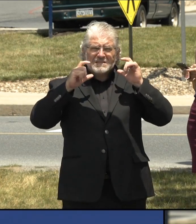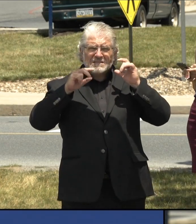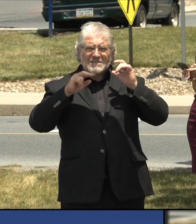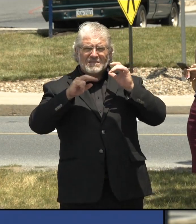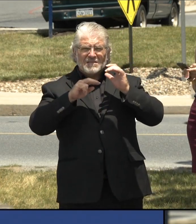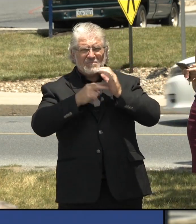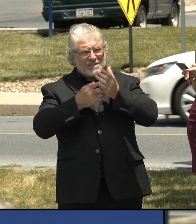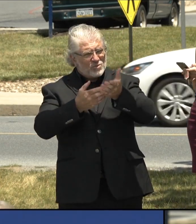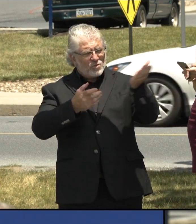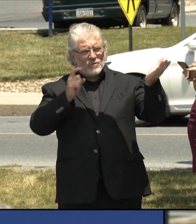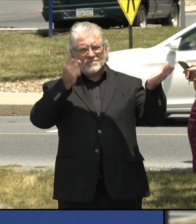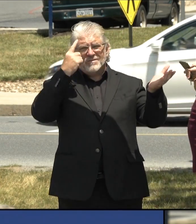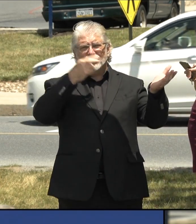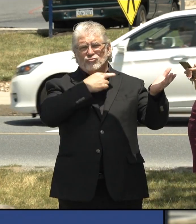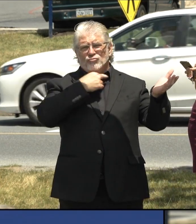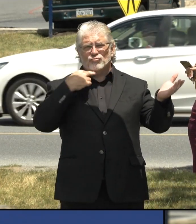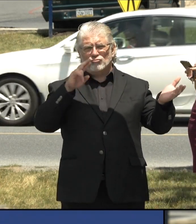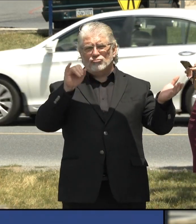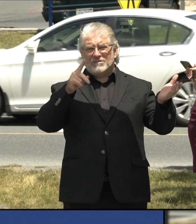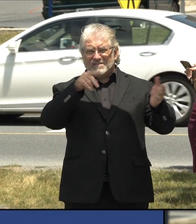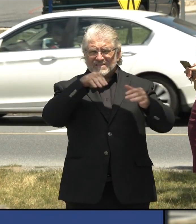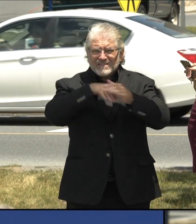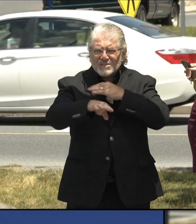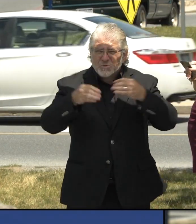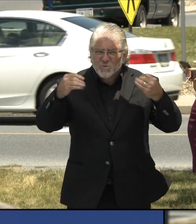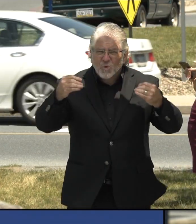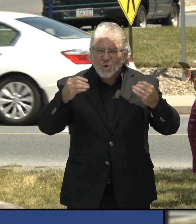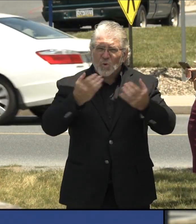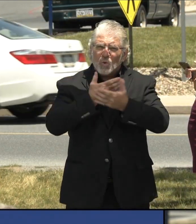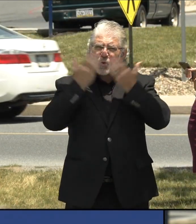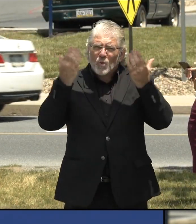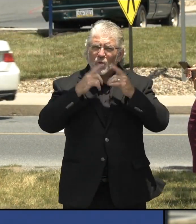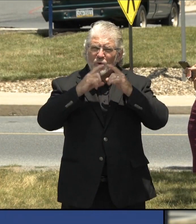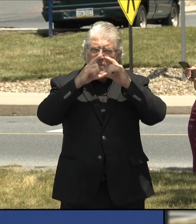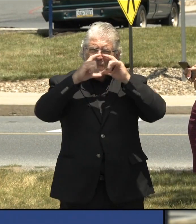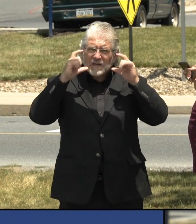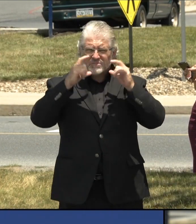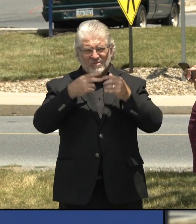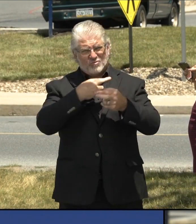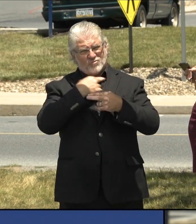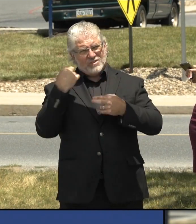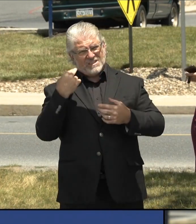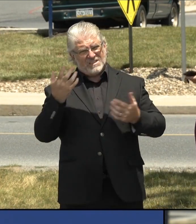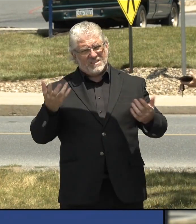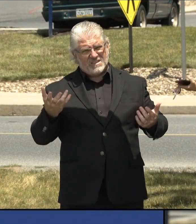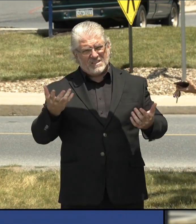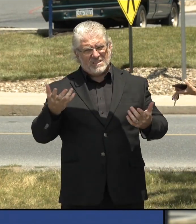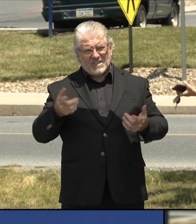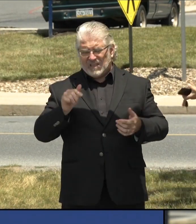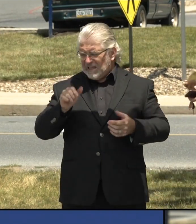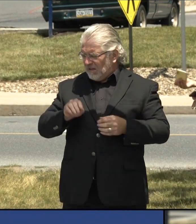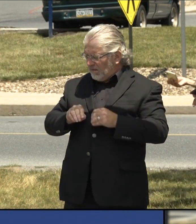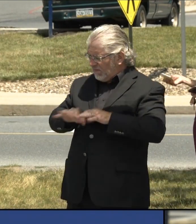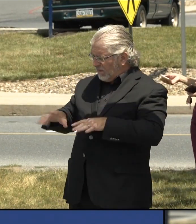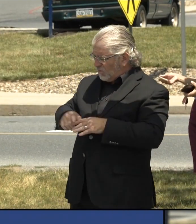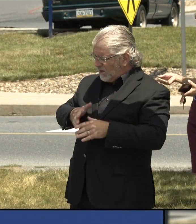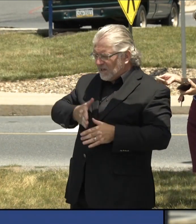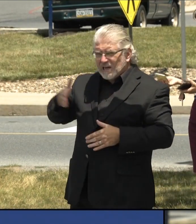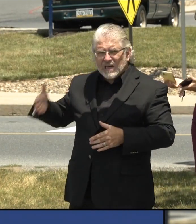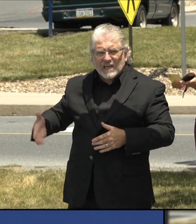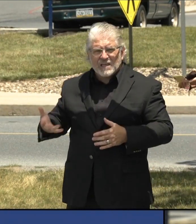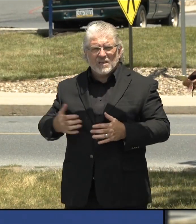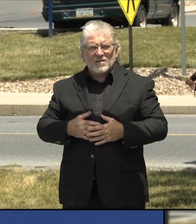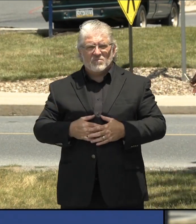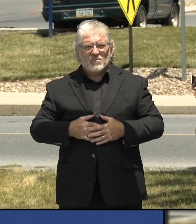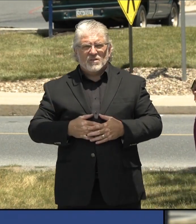you put the workers in that store at risk. You put the people who are shopping there and who are near you at risk. And so I think